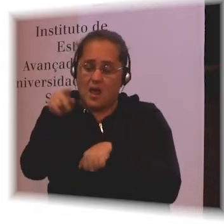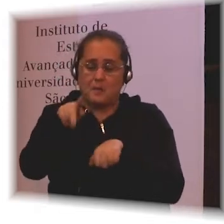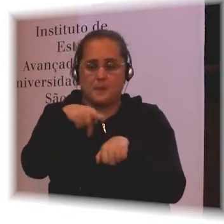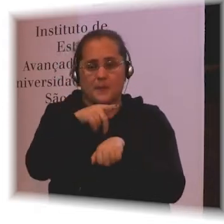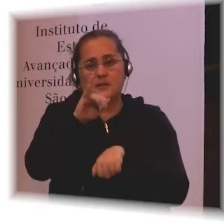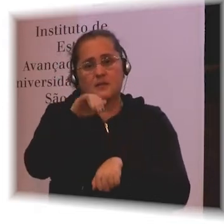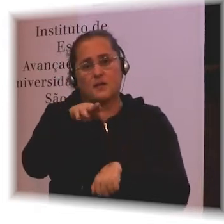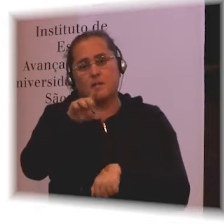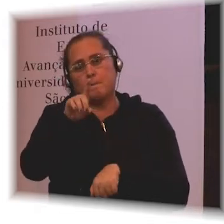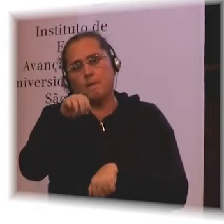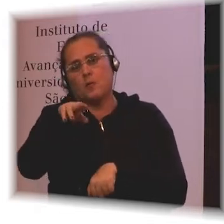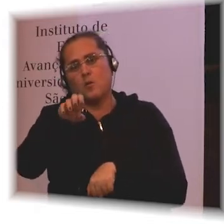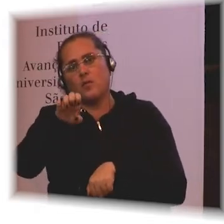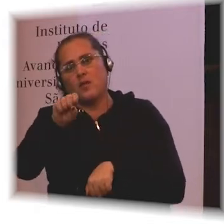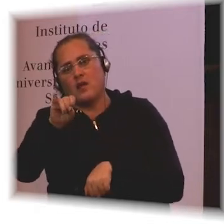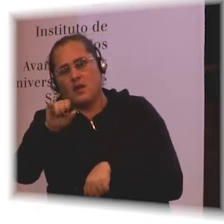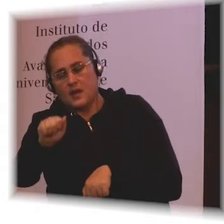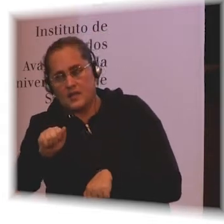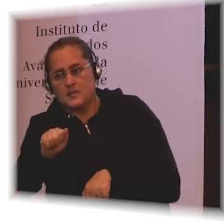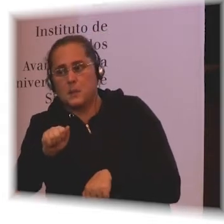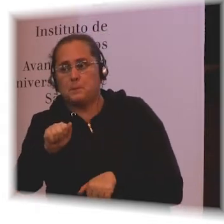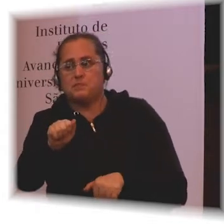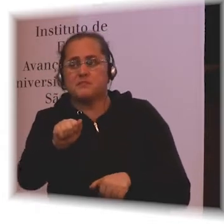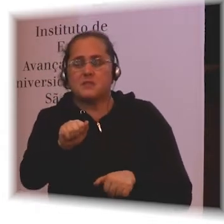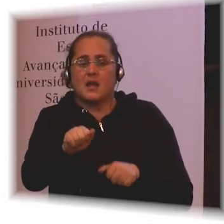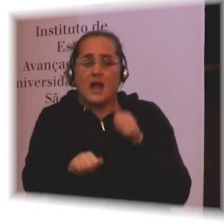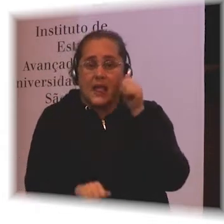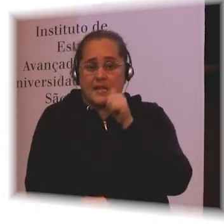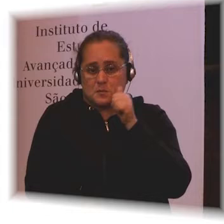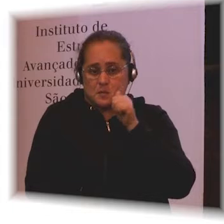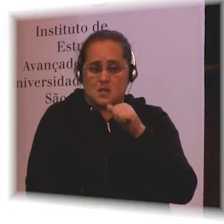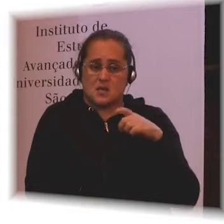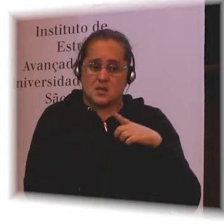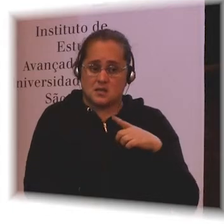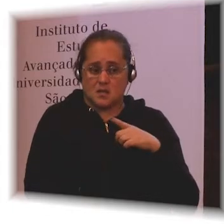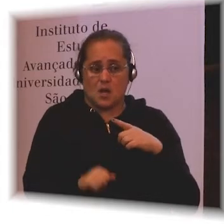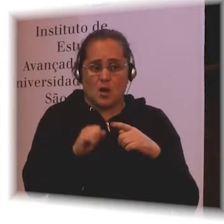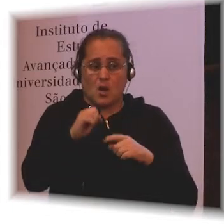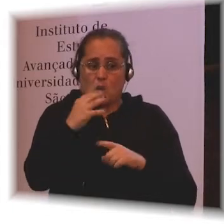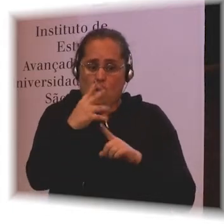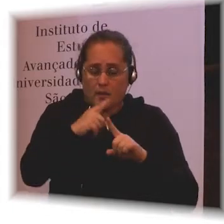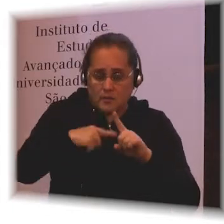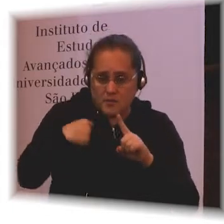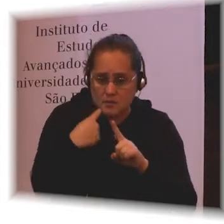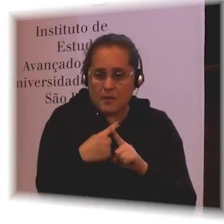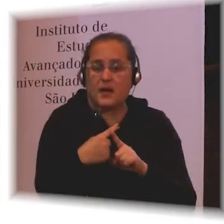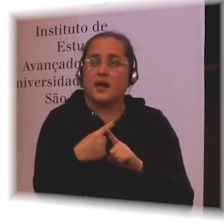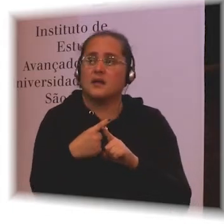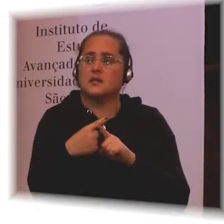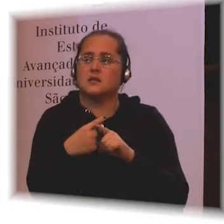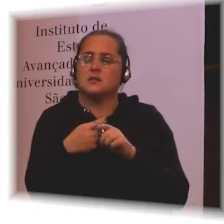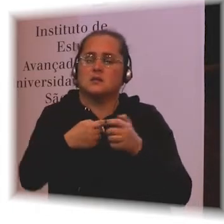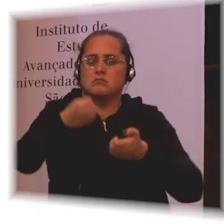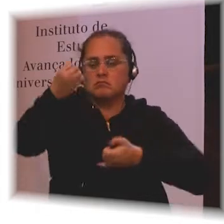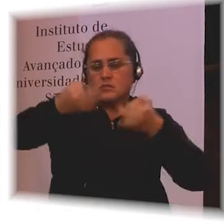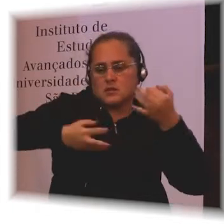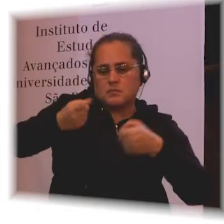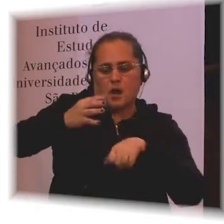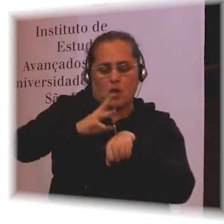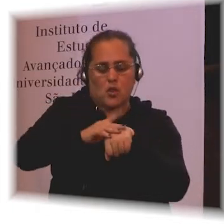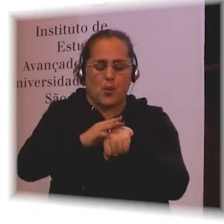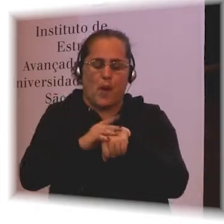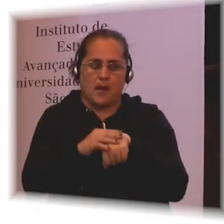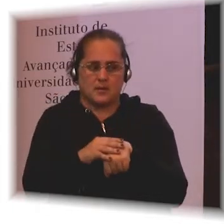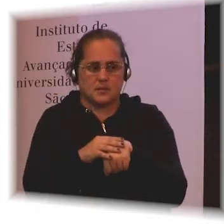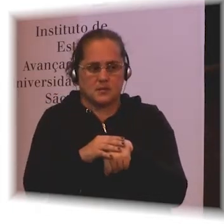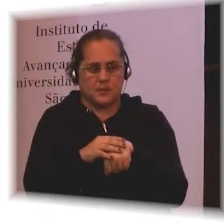four times more likely to report a serious illness. This is the boys than the children without disabilities. And again, we found that across all